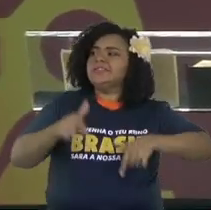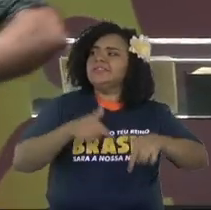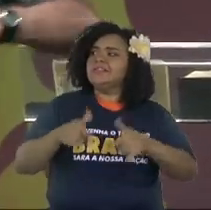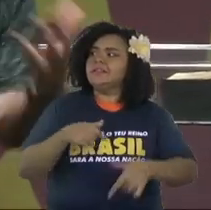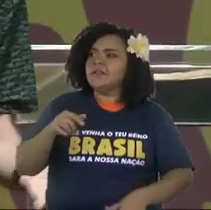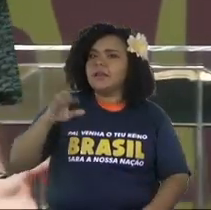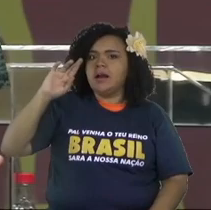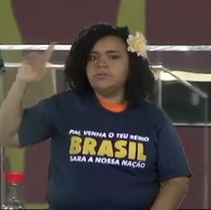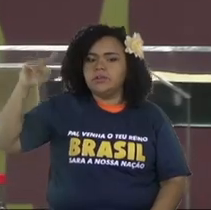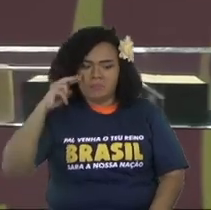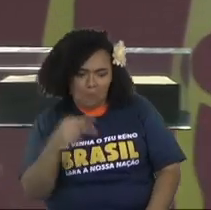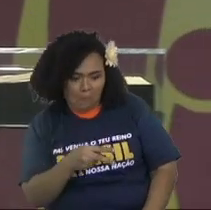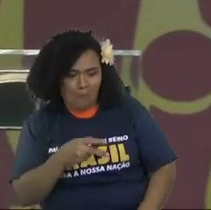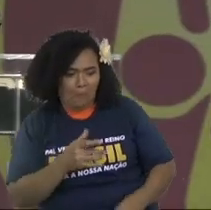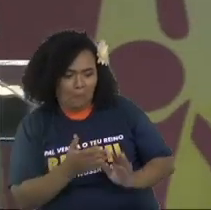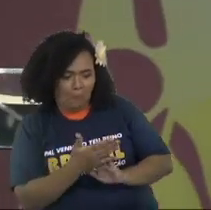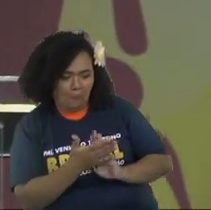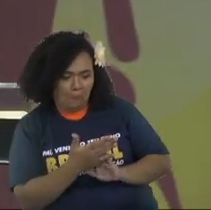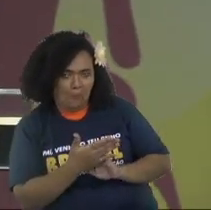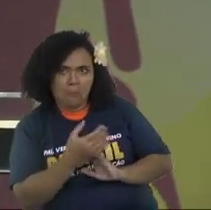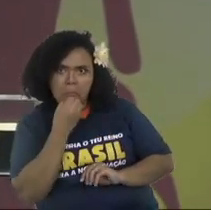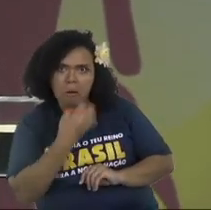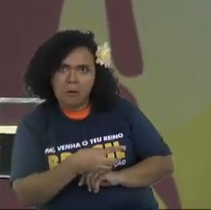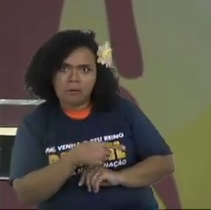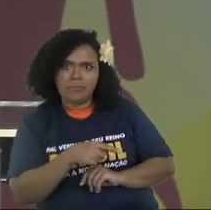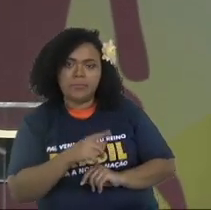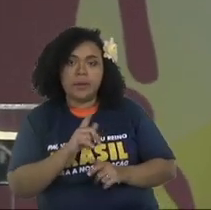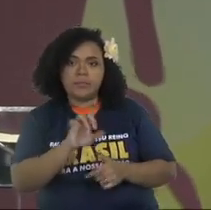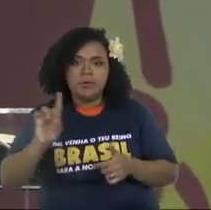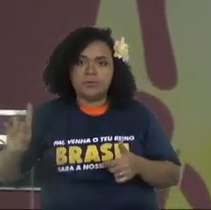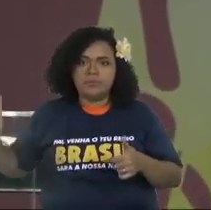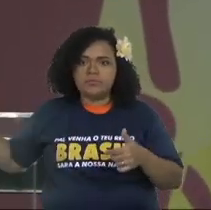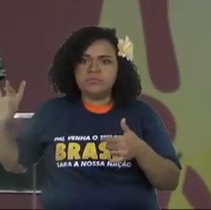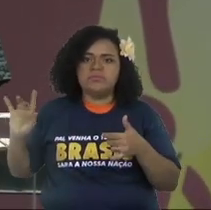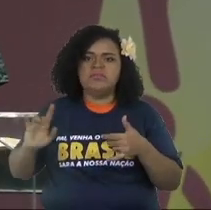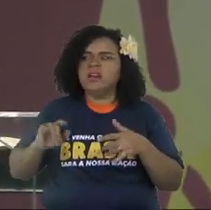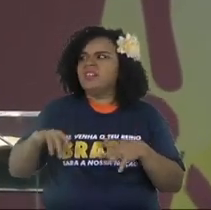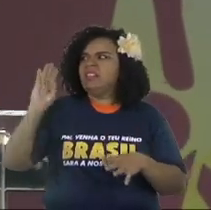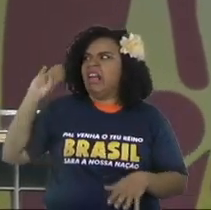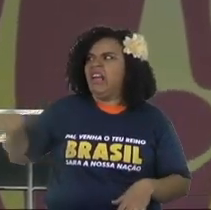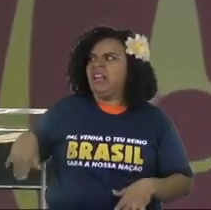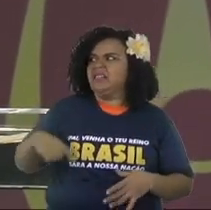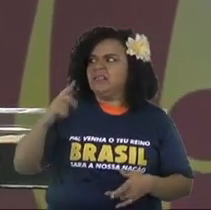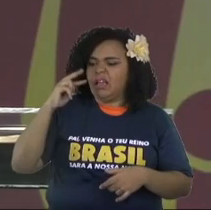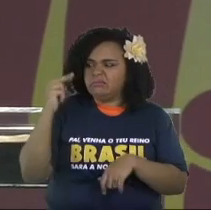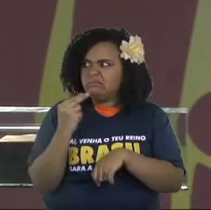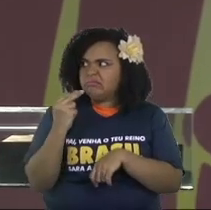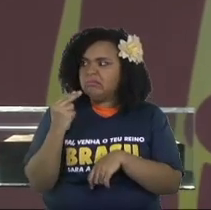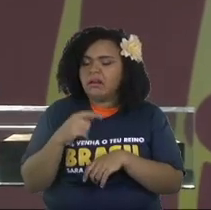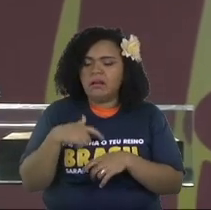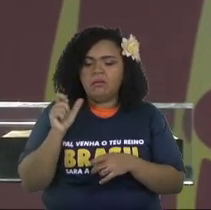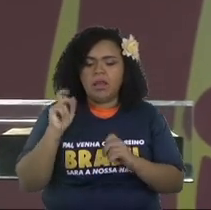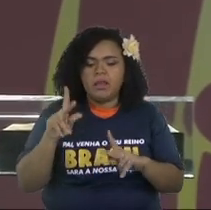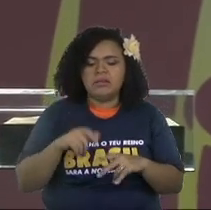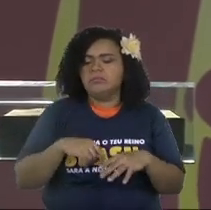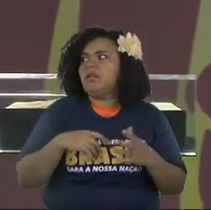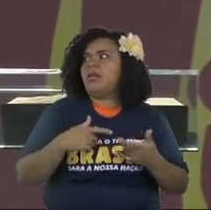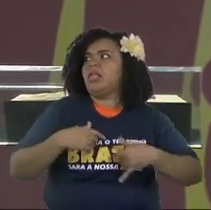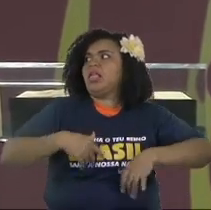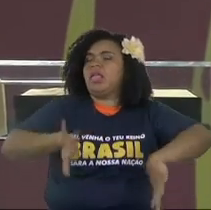to show production and they show their work, but they don't persevere.